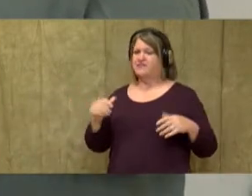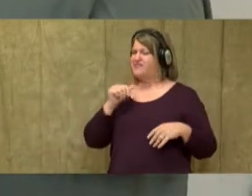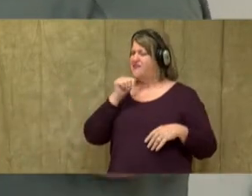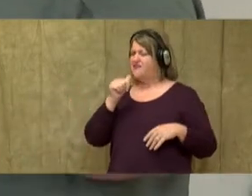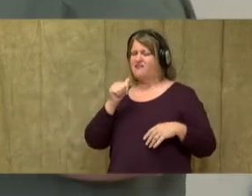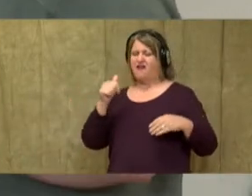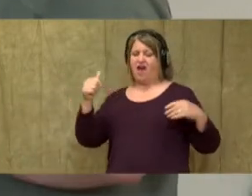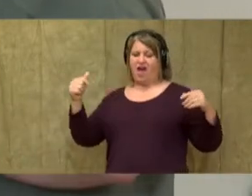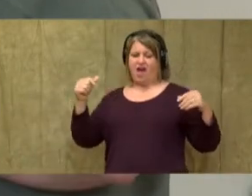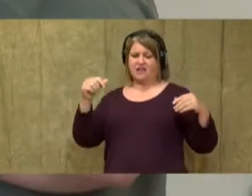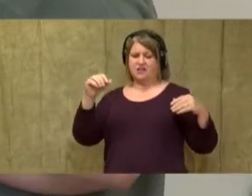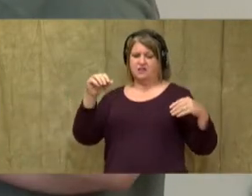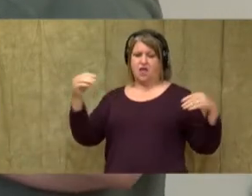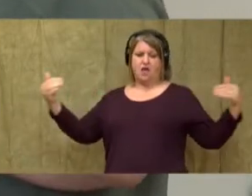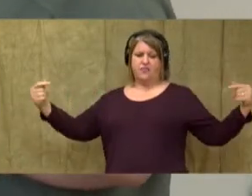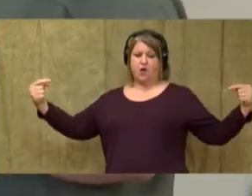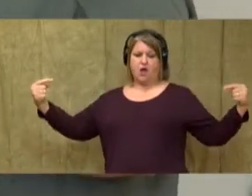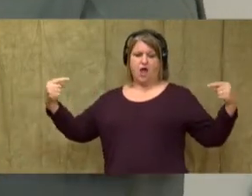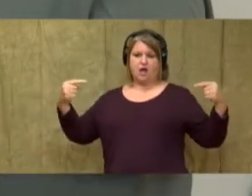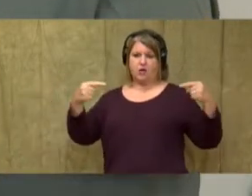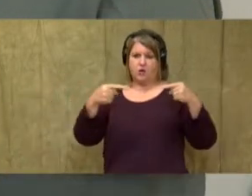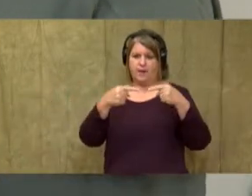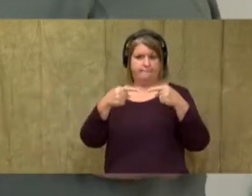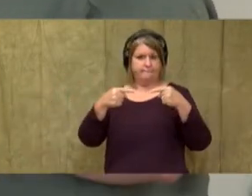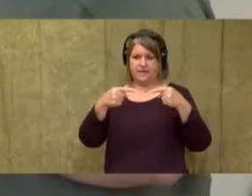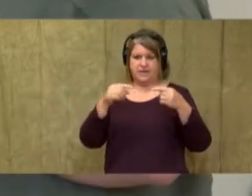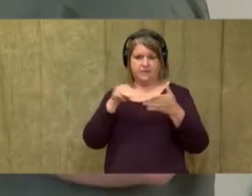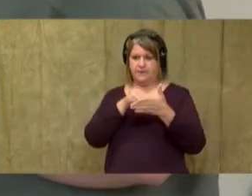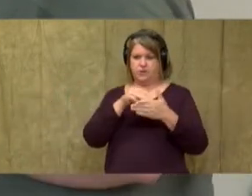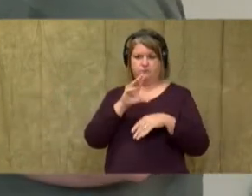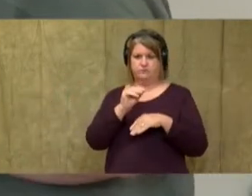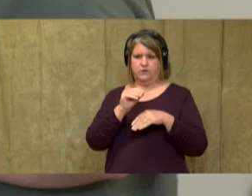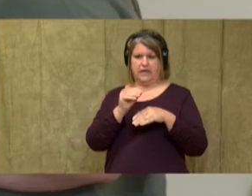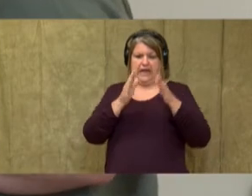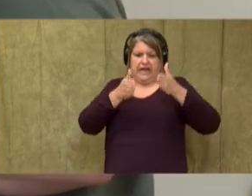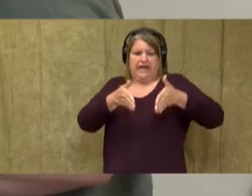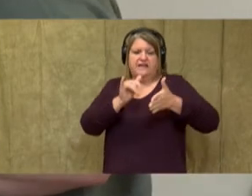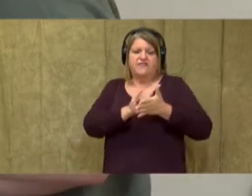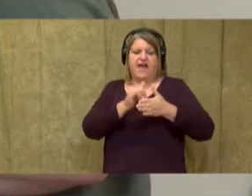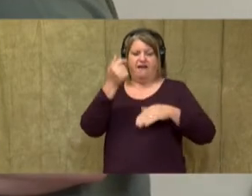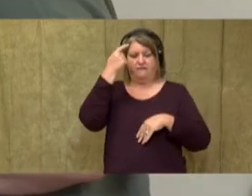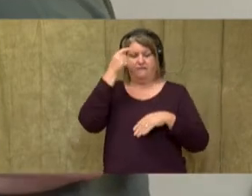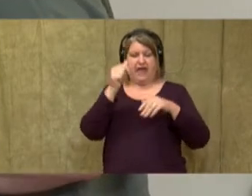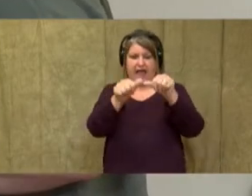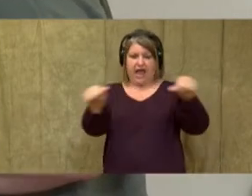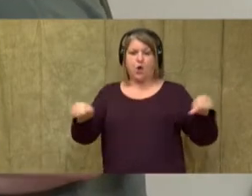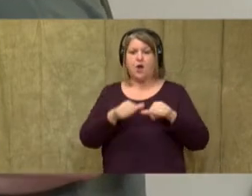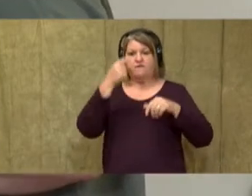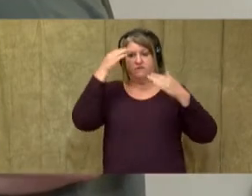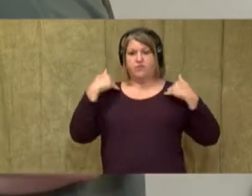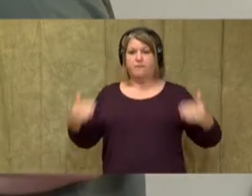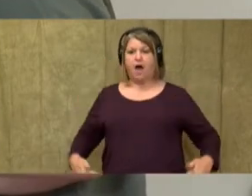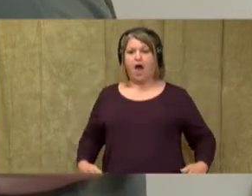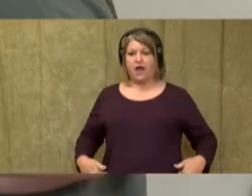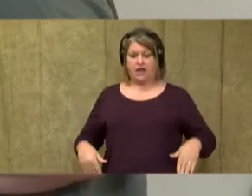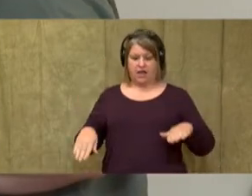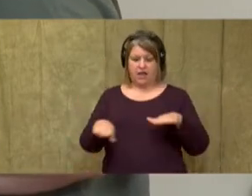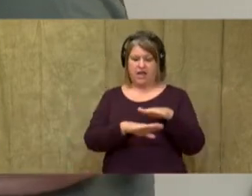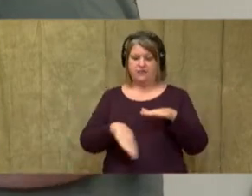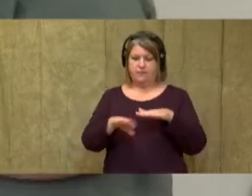far into the middle because I need to leave some room for the body or the torso. And then down at the bottom, I'm going to draw one